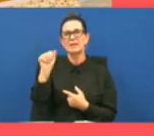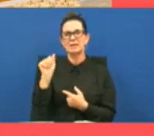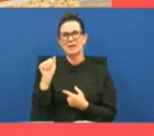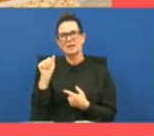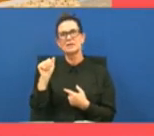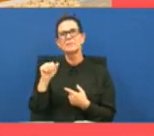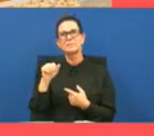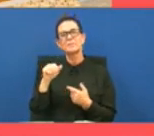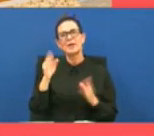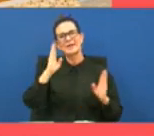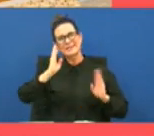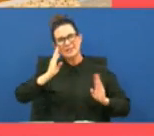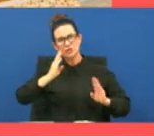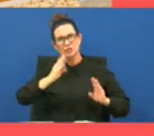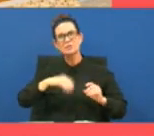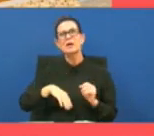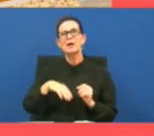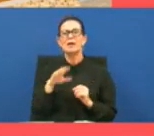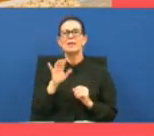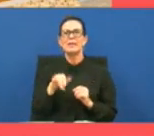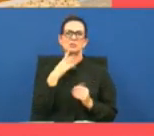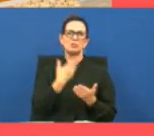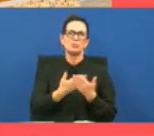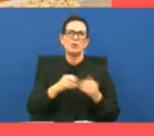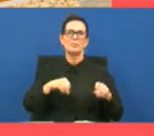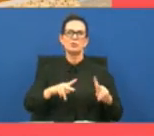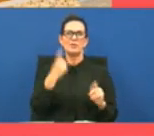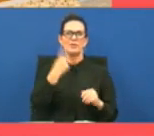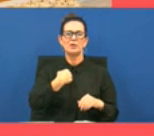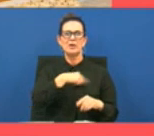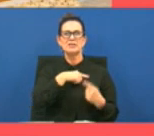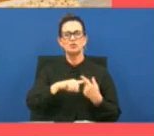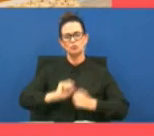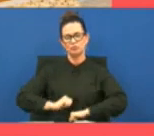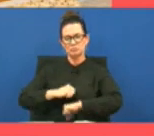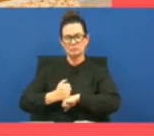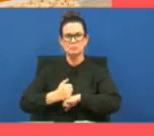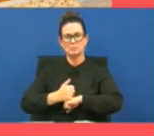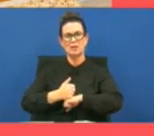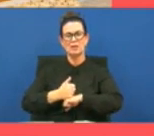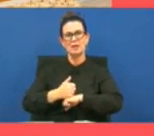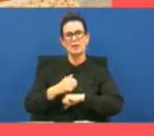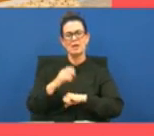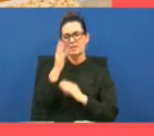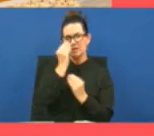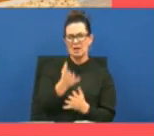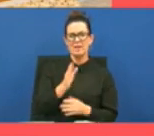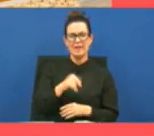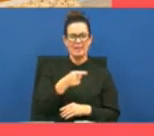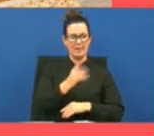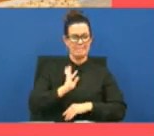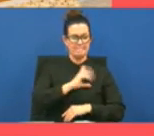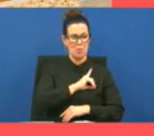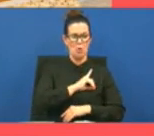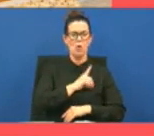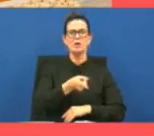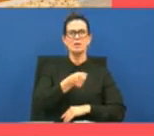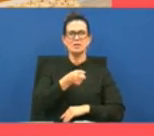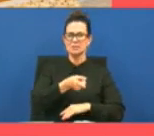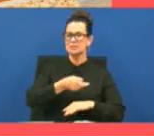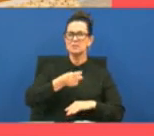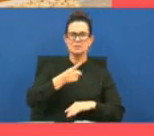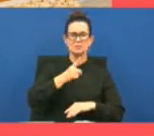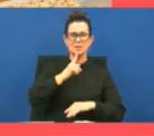um and so this is a good opportunity for us to set the record straight that the board is firmly committed to the bridge center for hope